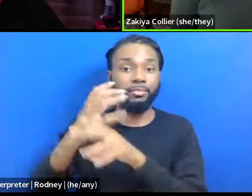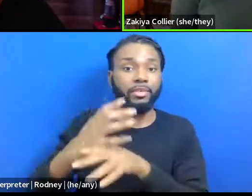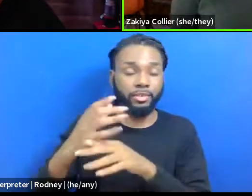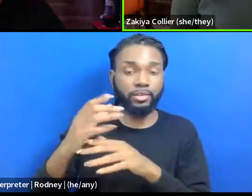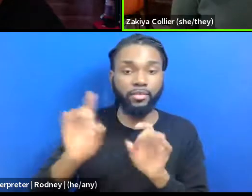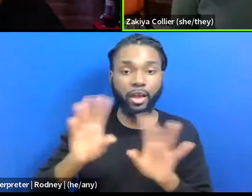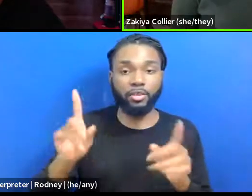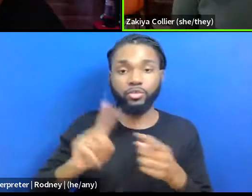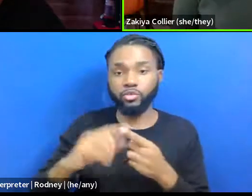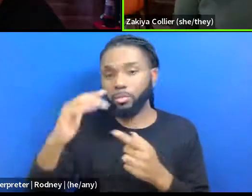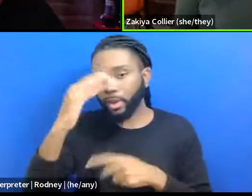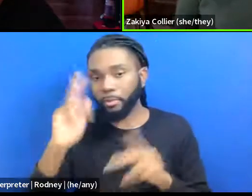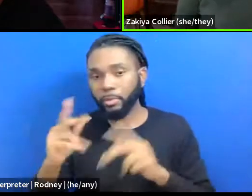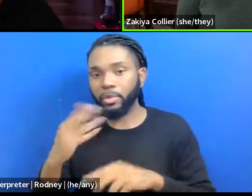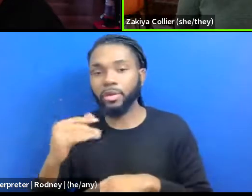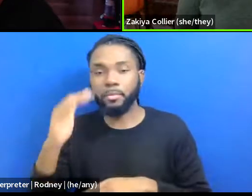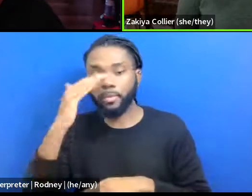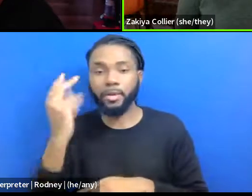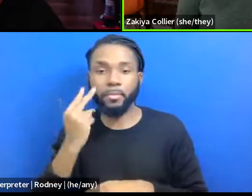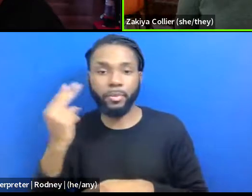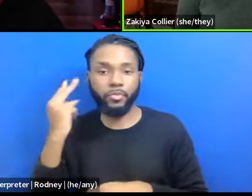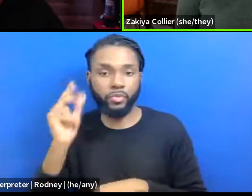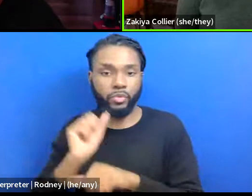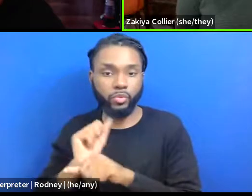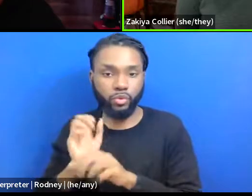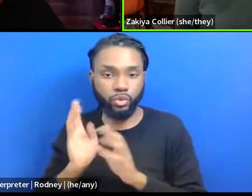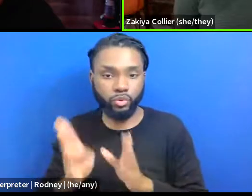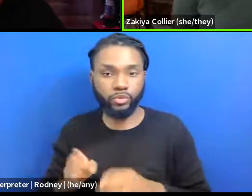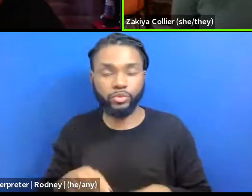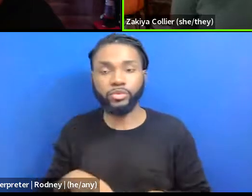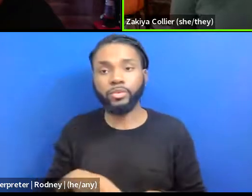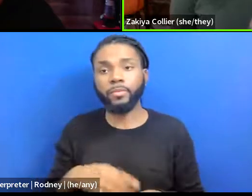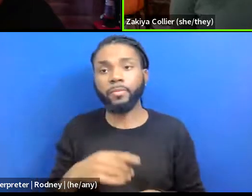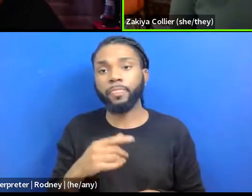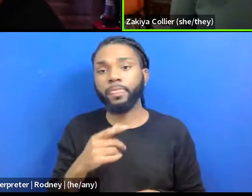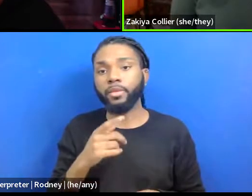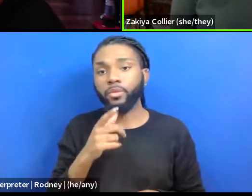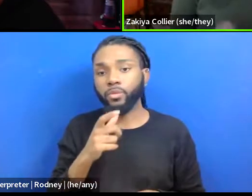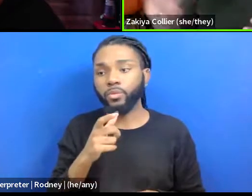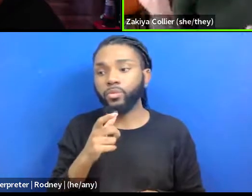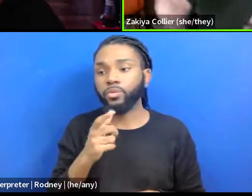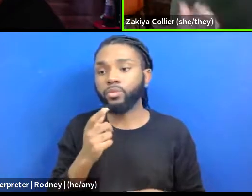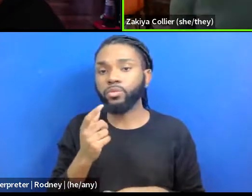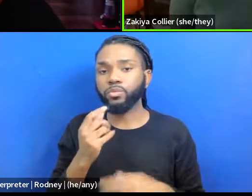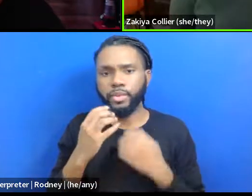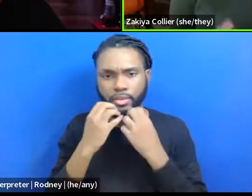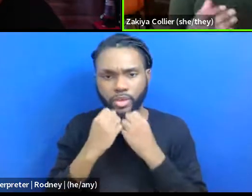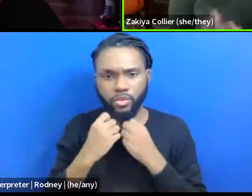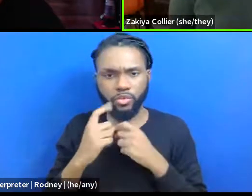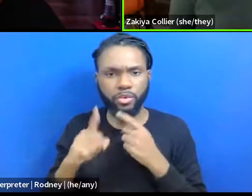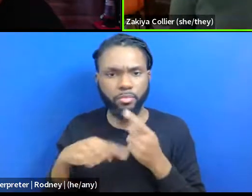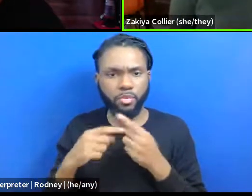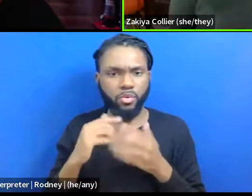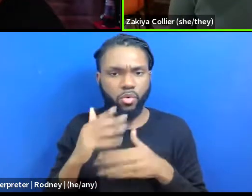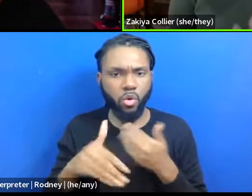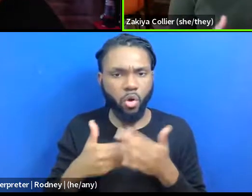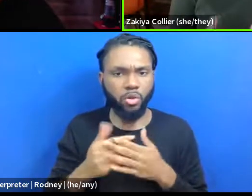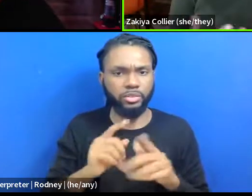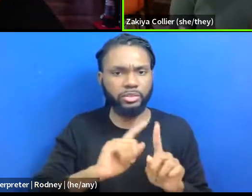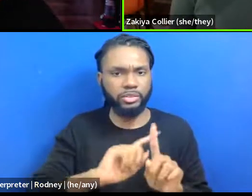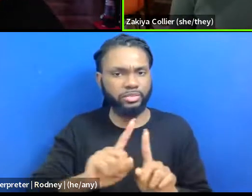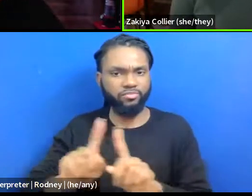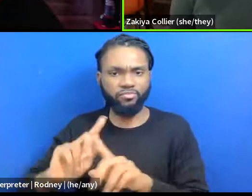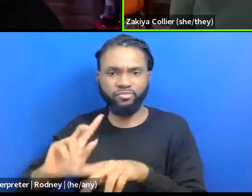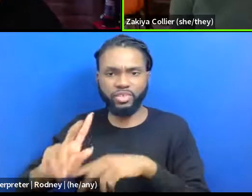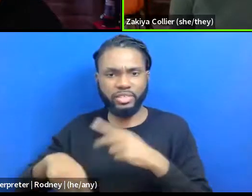Black memory workers, um, who, you know, care about all the different types of Black people and